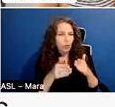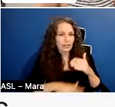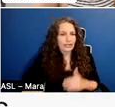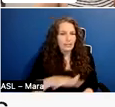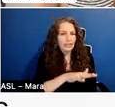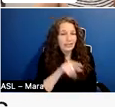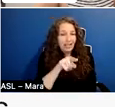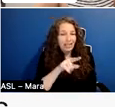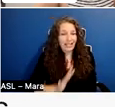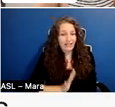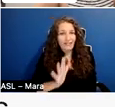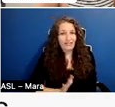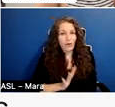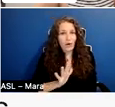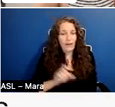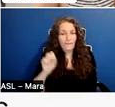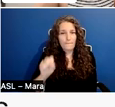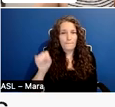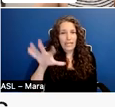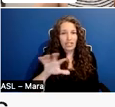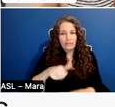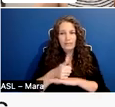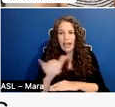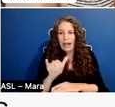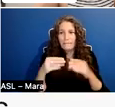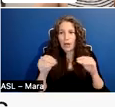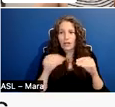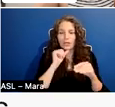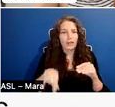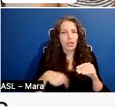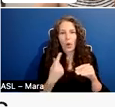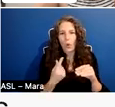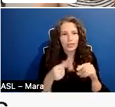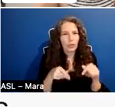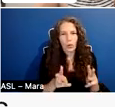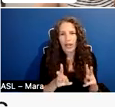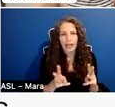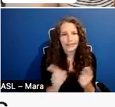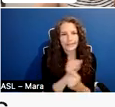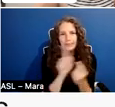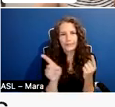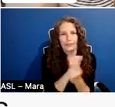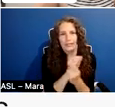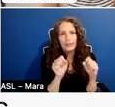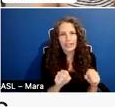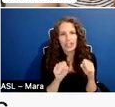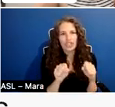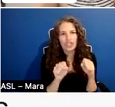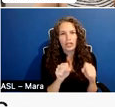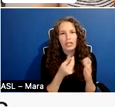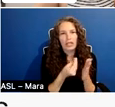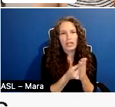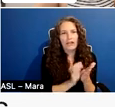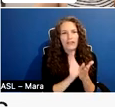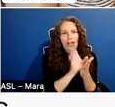formal pitch forums and markets are not the only ways to meet potential funders. So the photo that we're looking at here